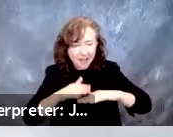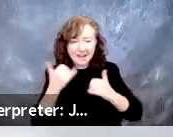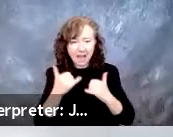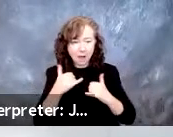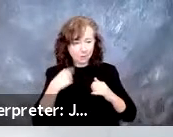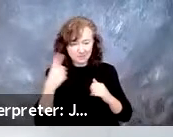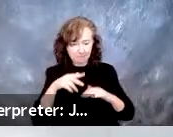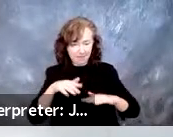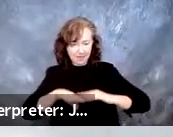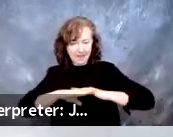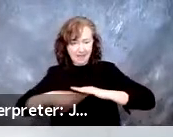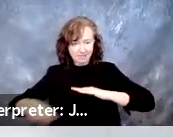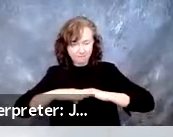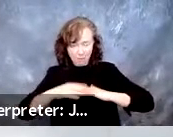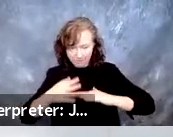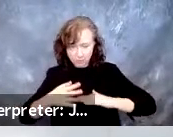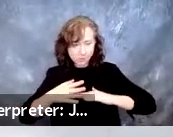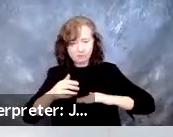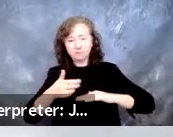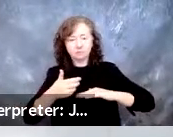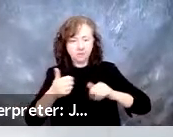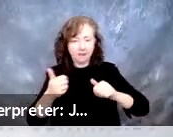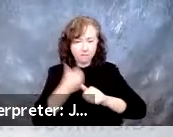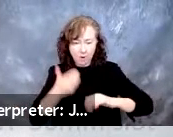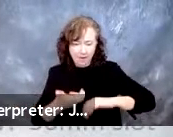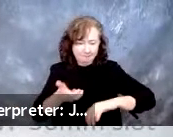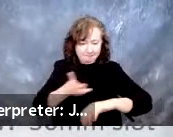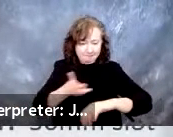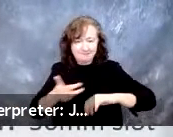So what do we do with that? Let's go to the next slide, please.